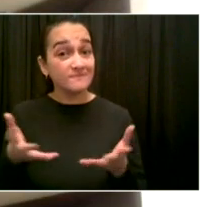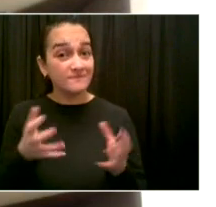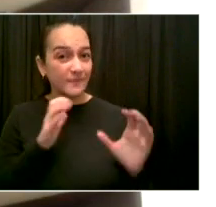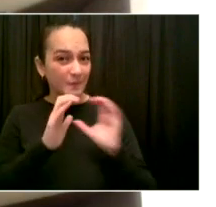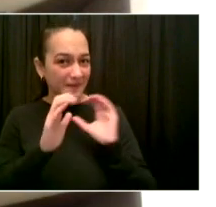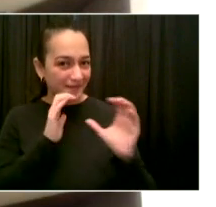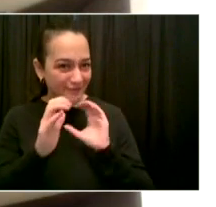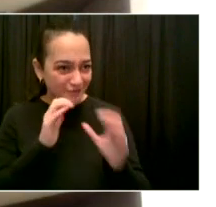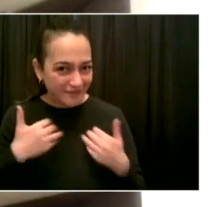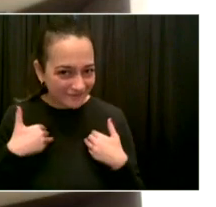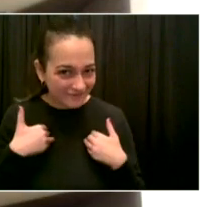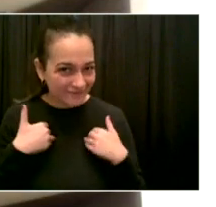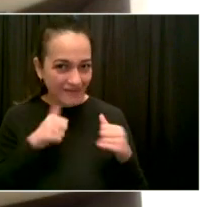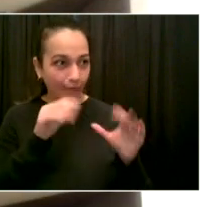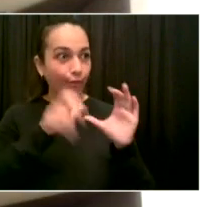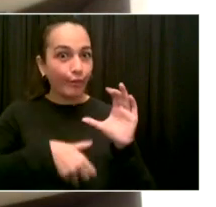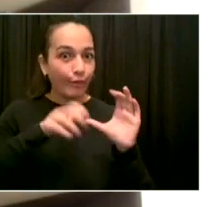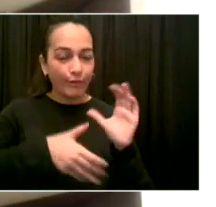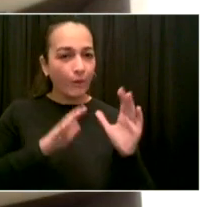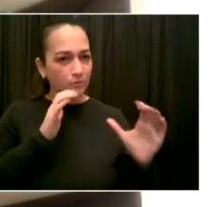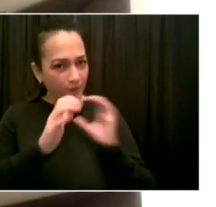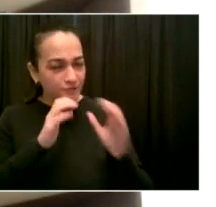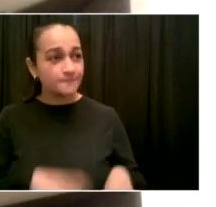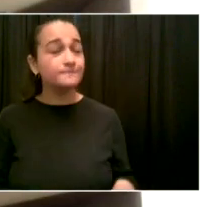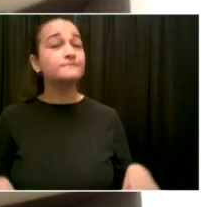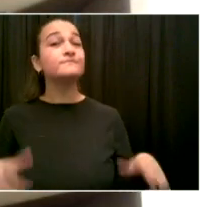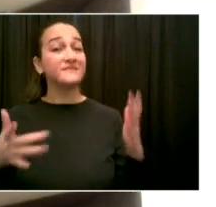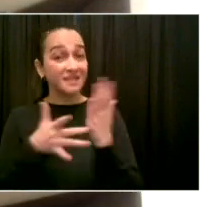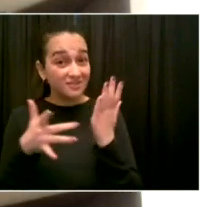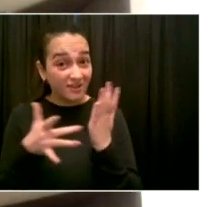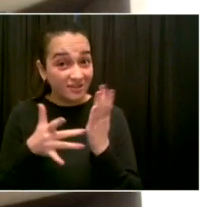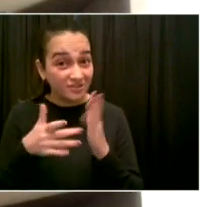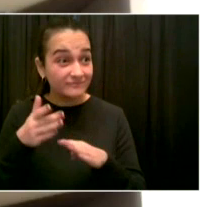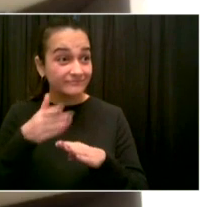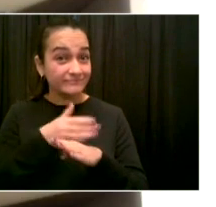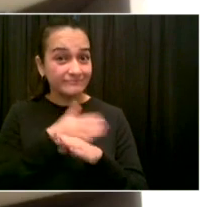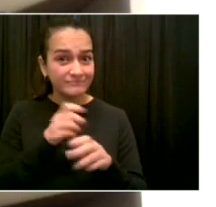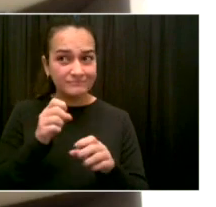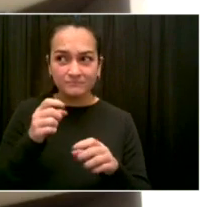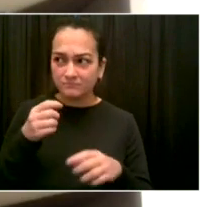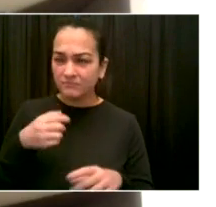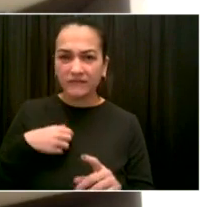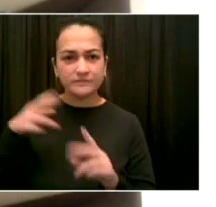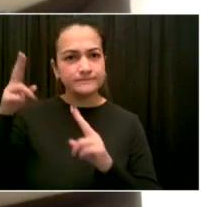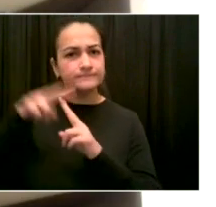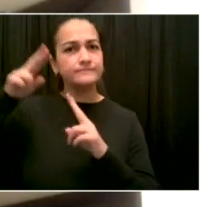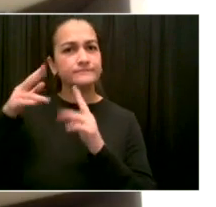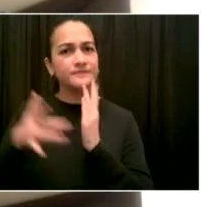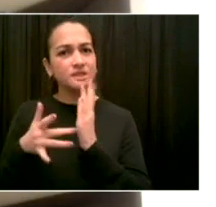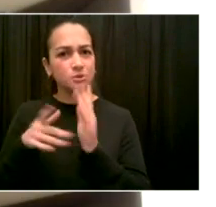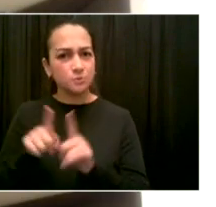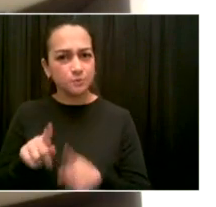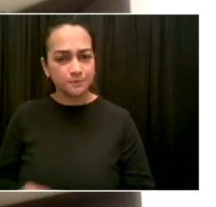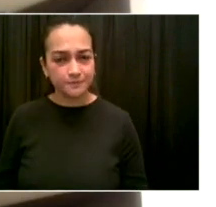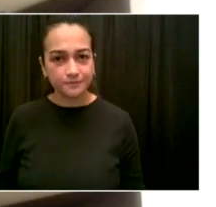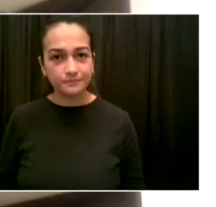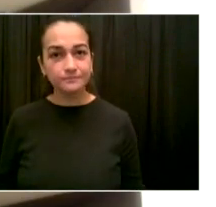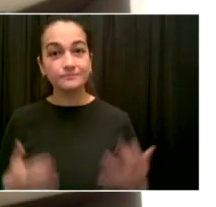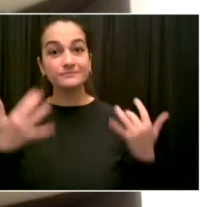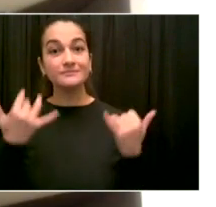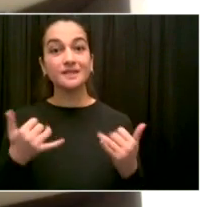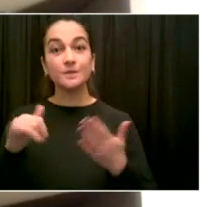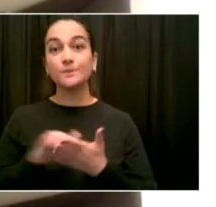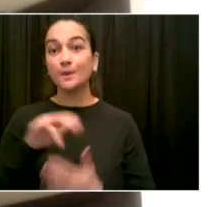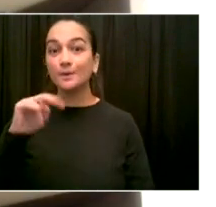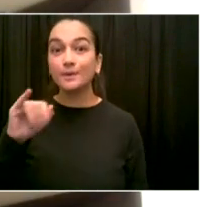over the last year and a half. And New York City is really uniquely positioned to lead in this effort, partly because of how